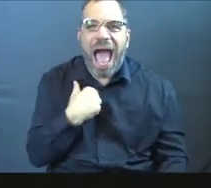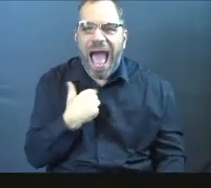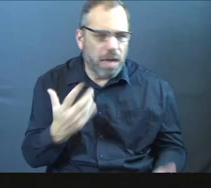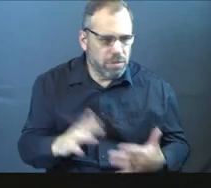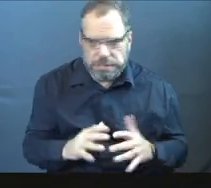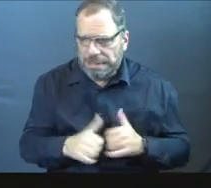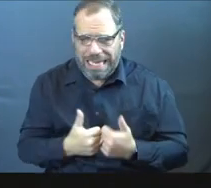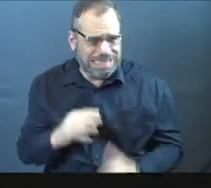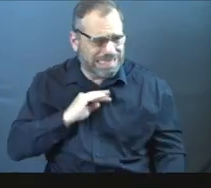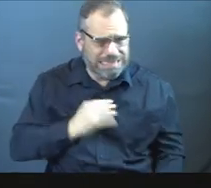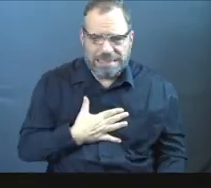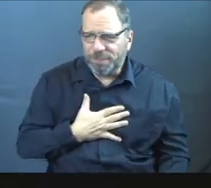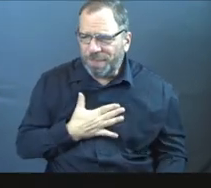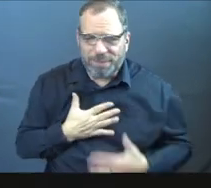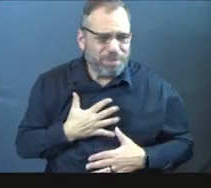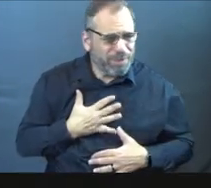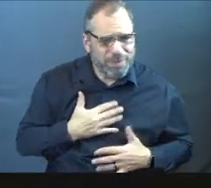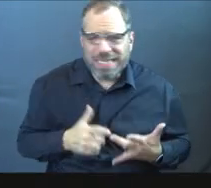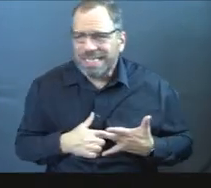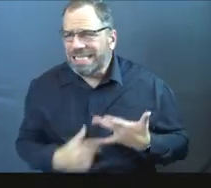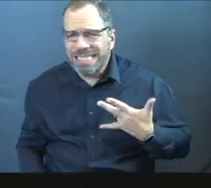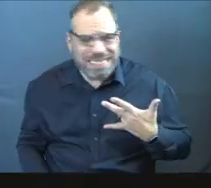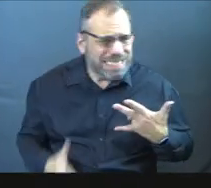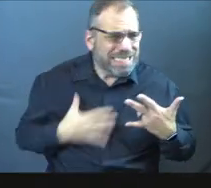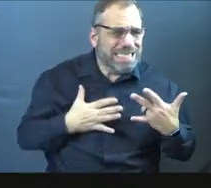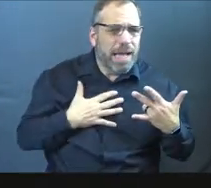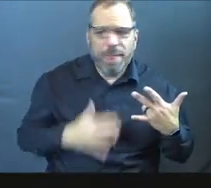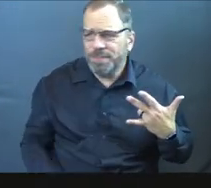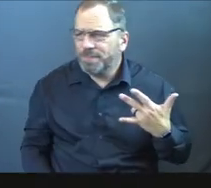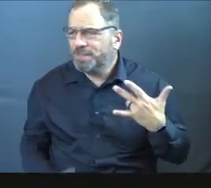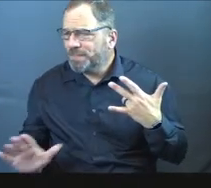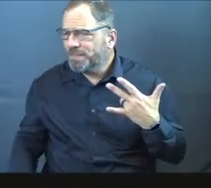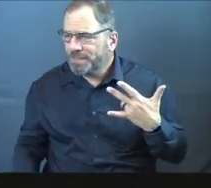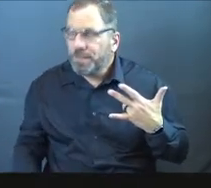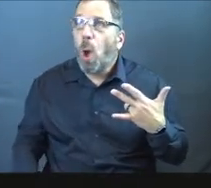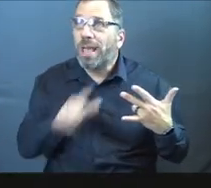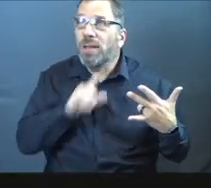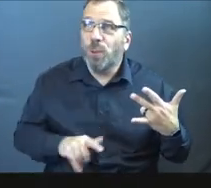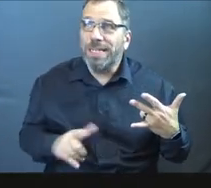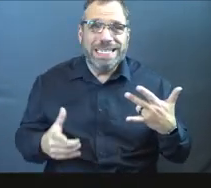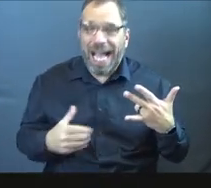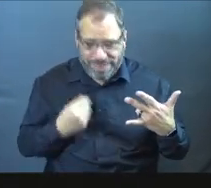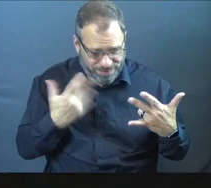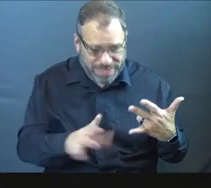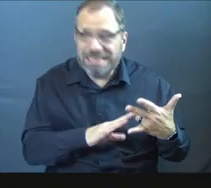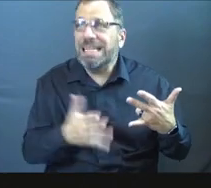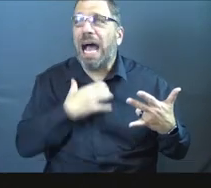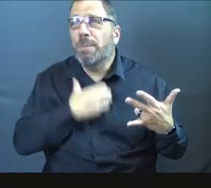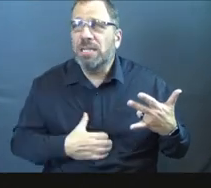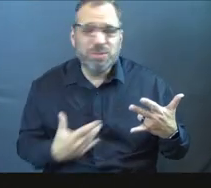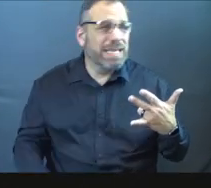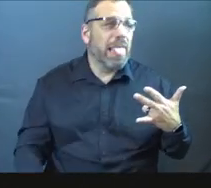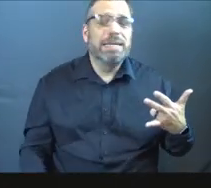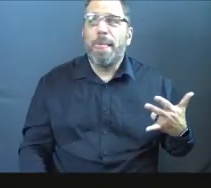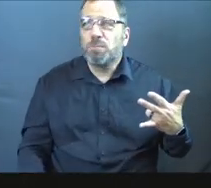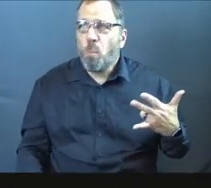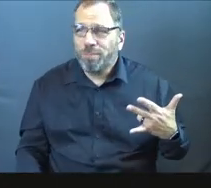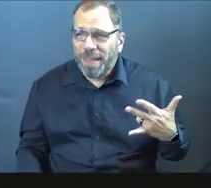constantly was like, how do I satisfy this hunger? Like, Lord, just, the whole time, it's like, here you go, Lord, I got it, I gave it away. I'm just hungry, Lord.